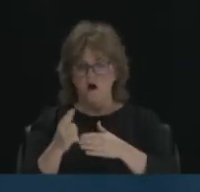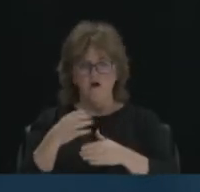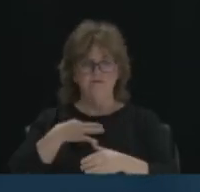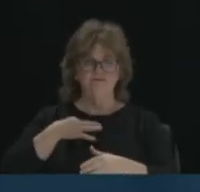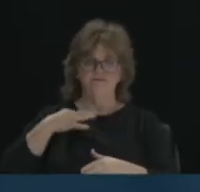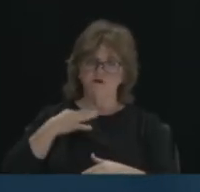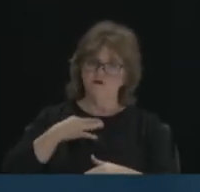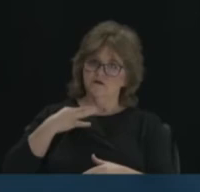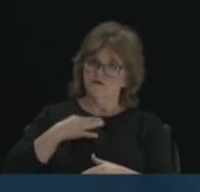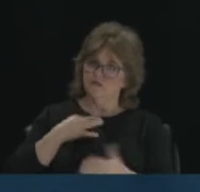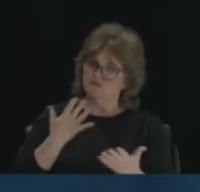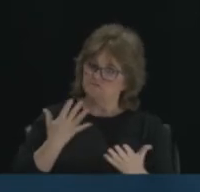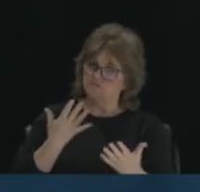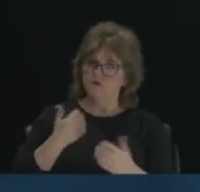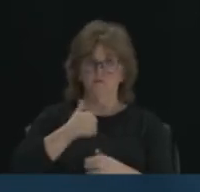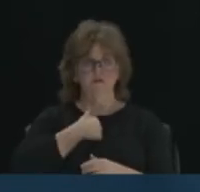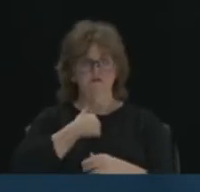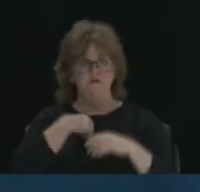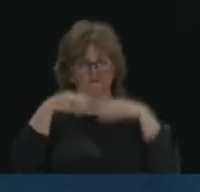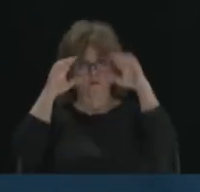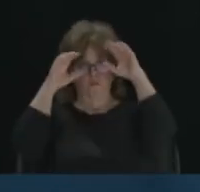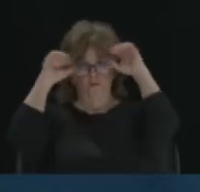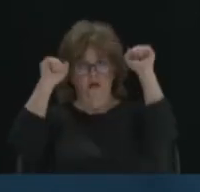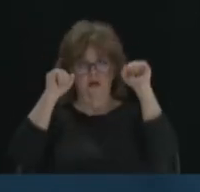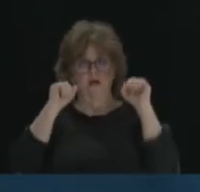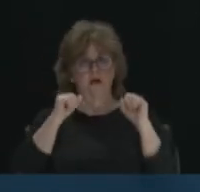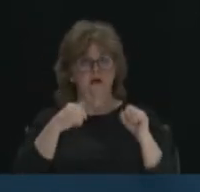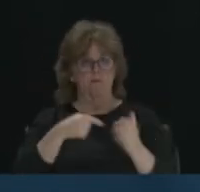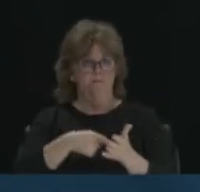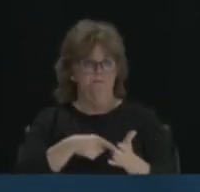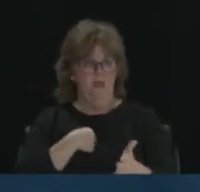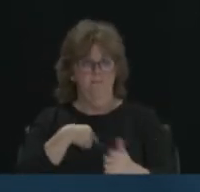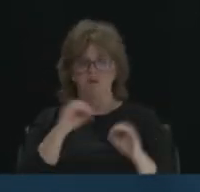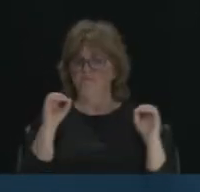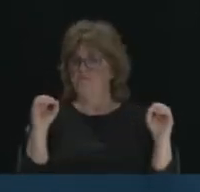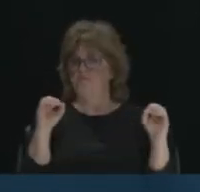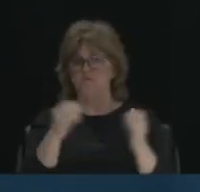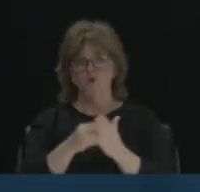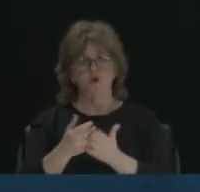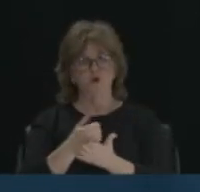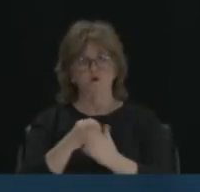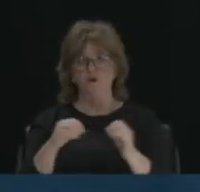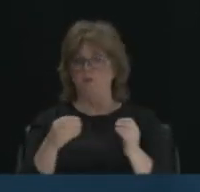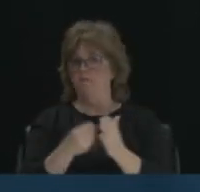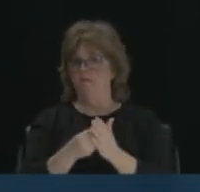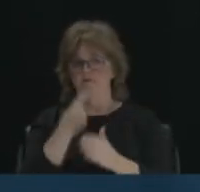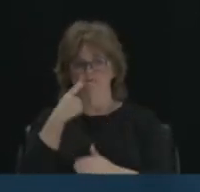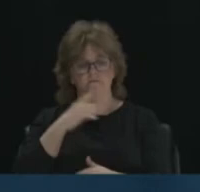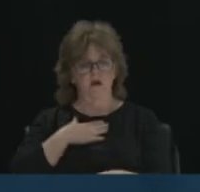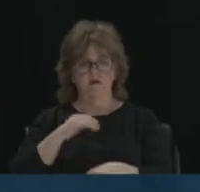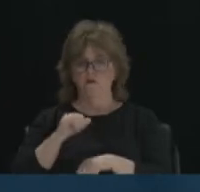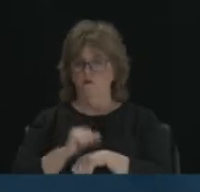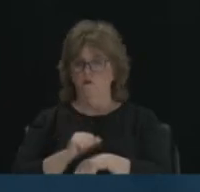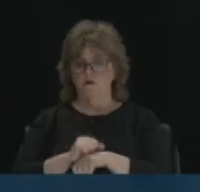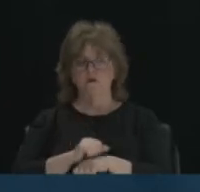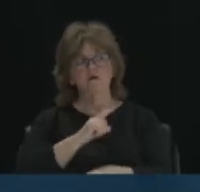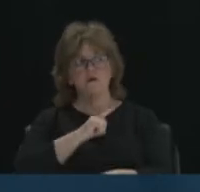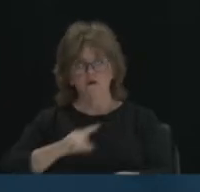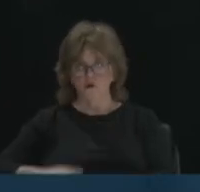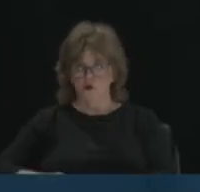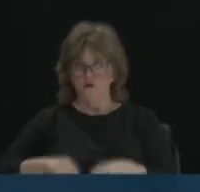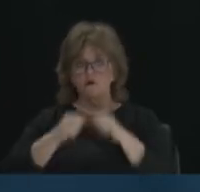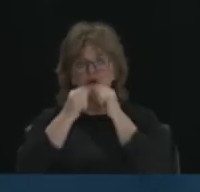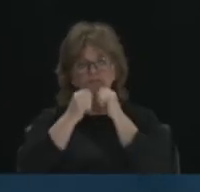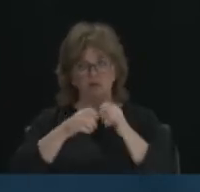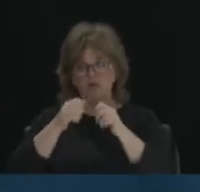So myself, as a president, I get paid zero dollars and zero cents to do this work. The Lord has blessed each one